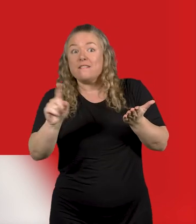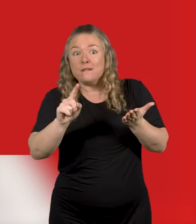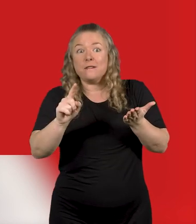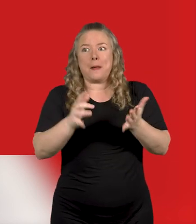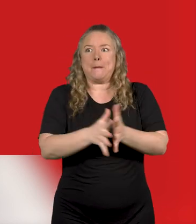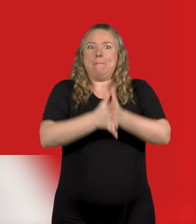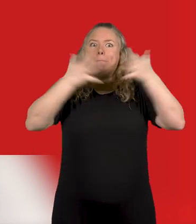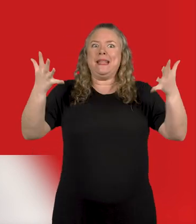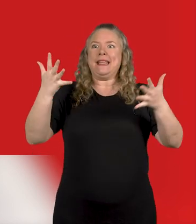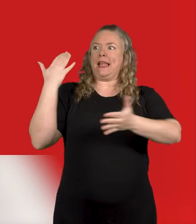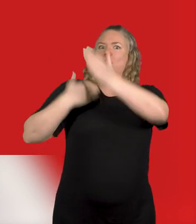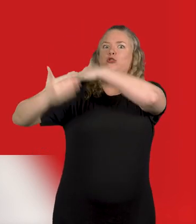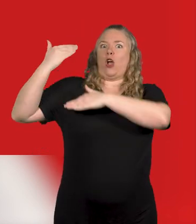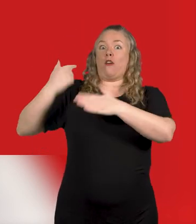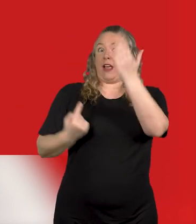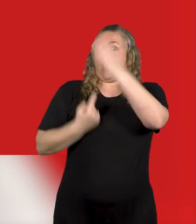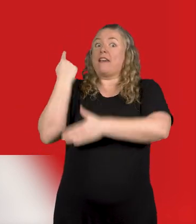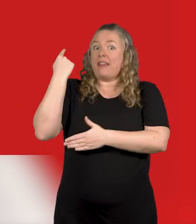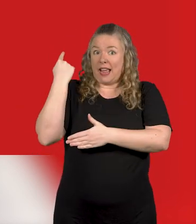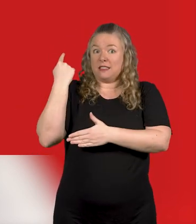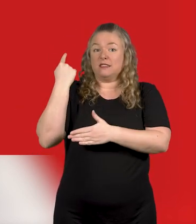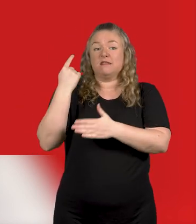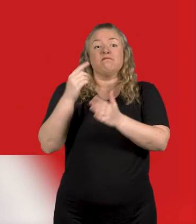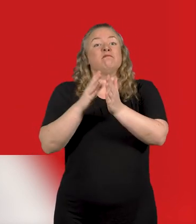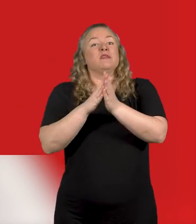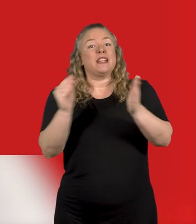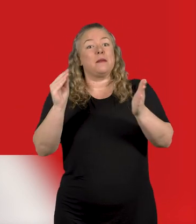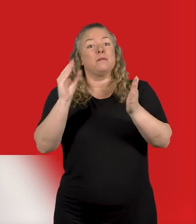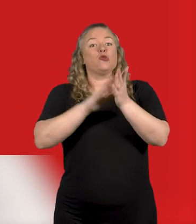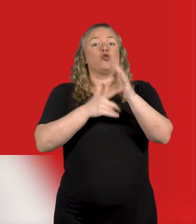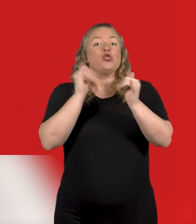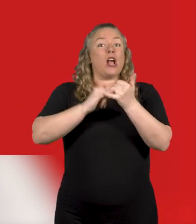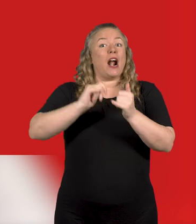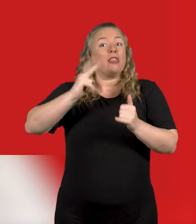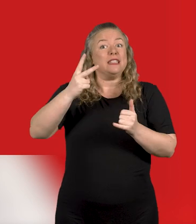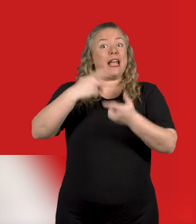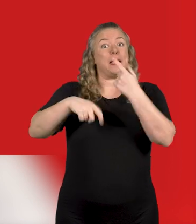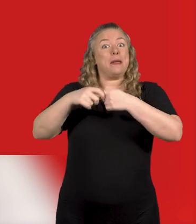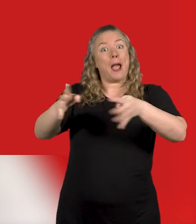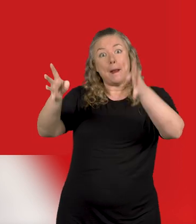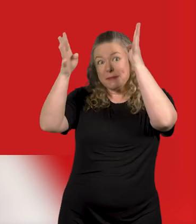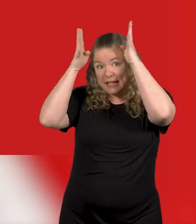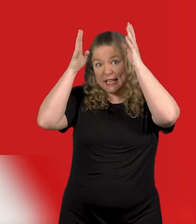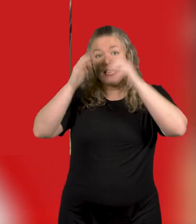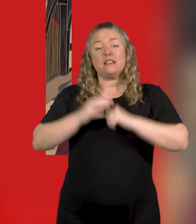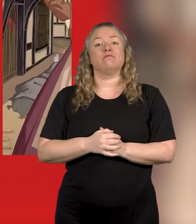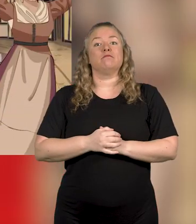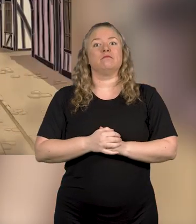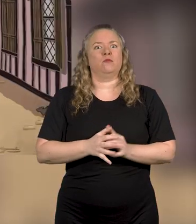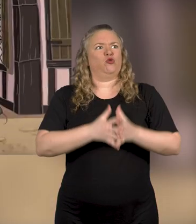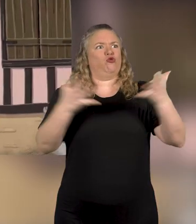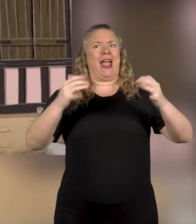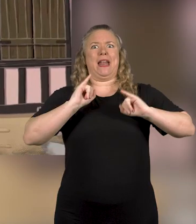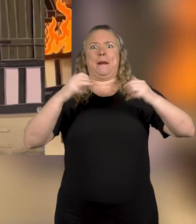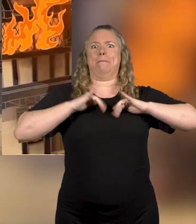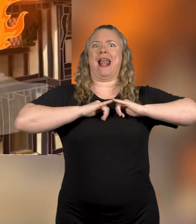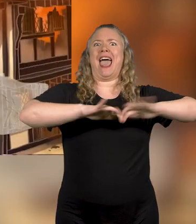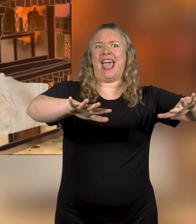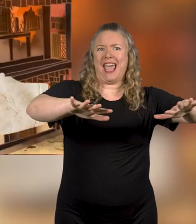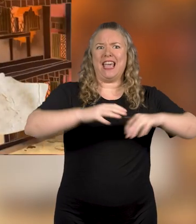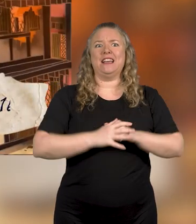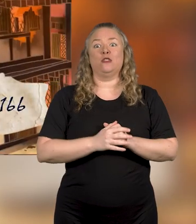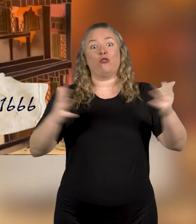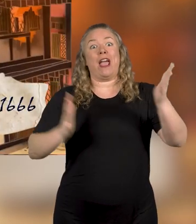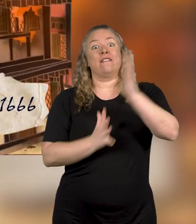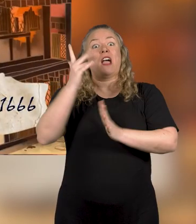Pepys' diary tells us about major historical events like the coronation of Charles II, the Great Plague and